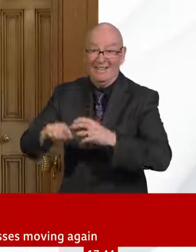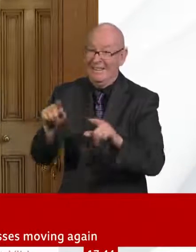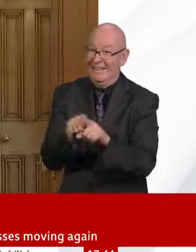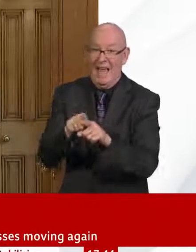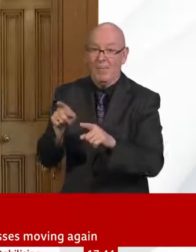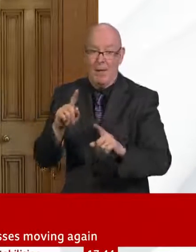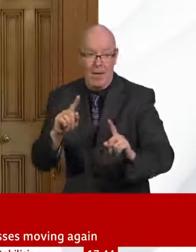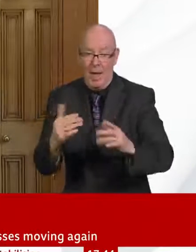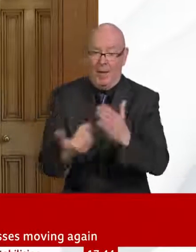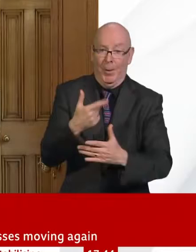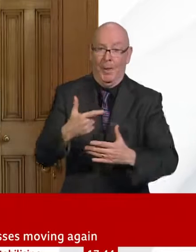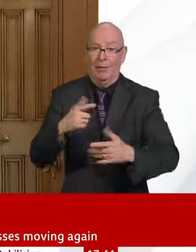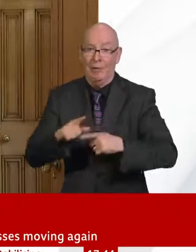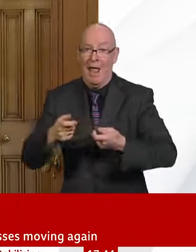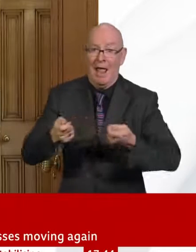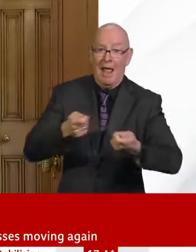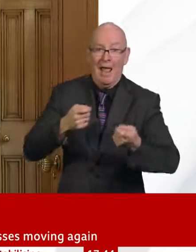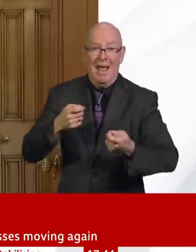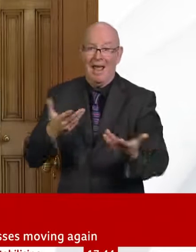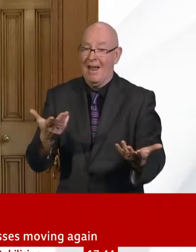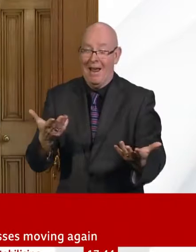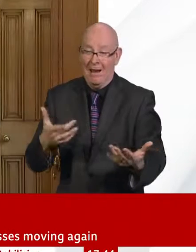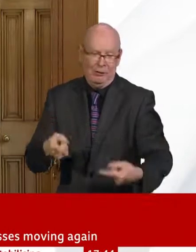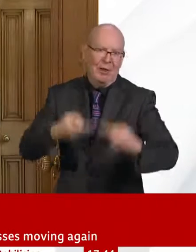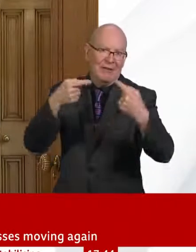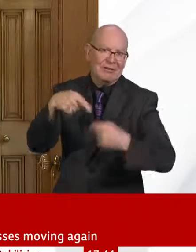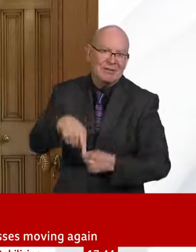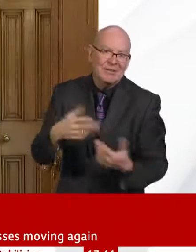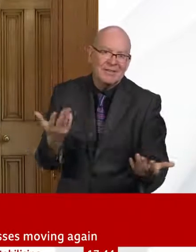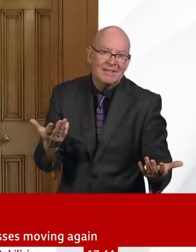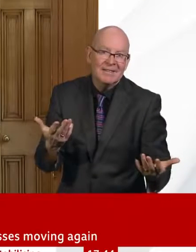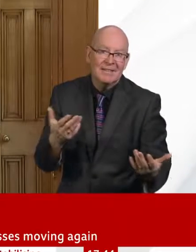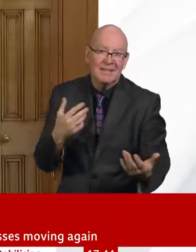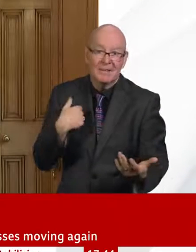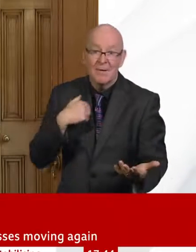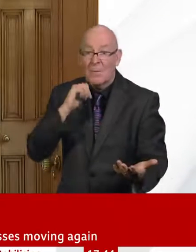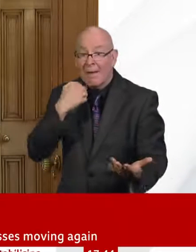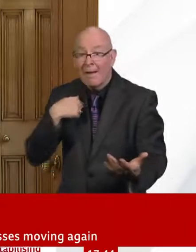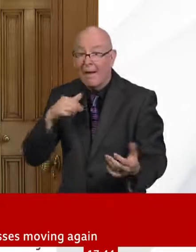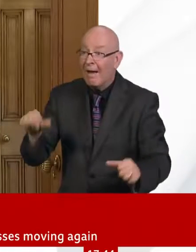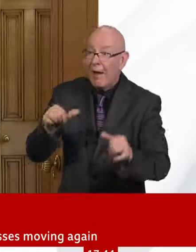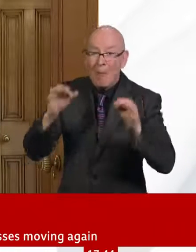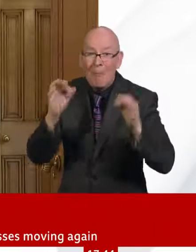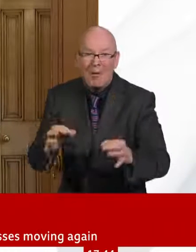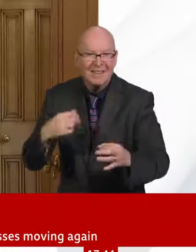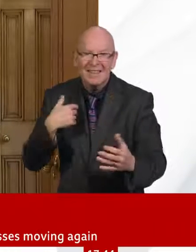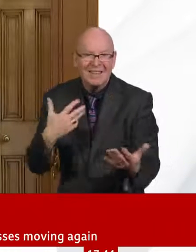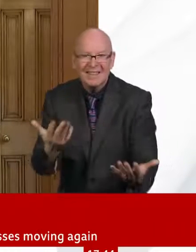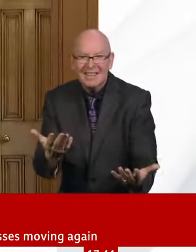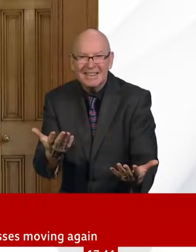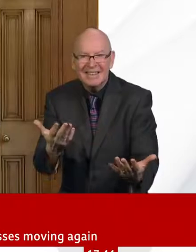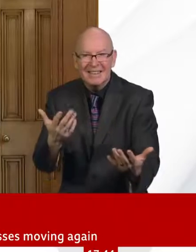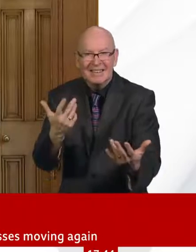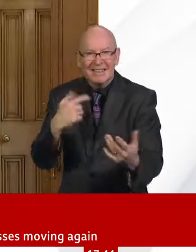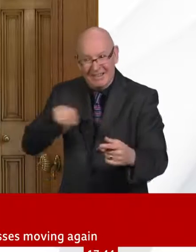end, is constantly being driven to do what we think is in the best interests of the country and people and keeping them safe. And where we